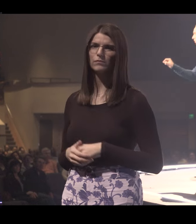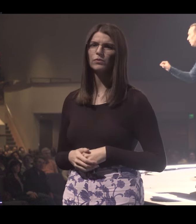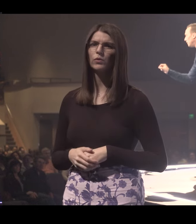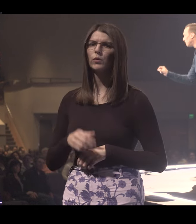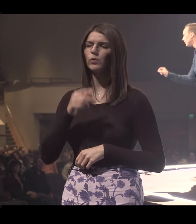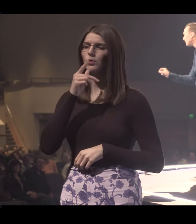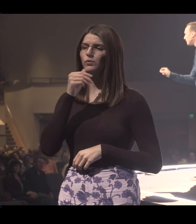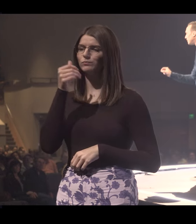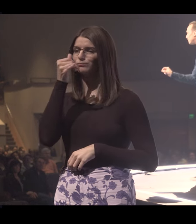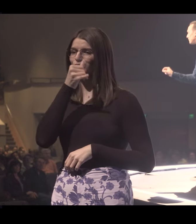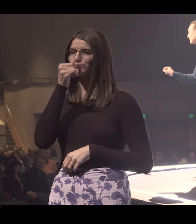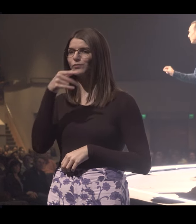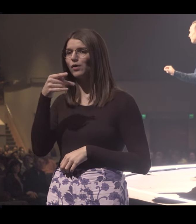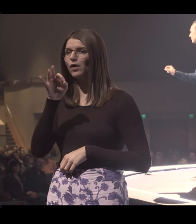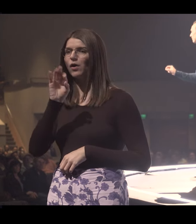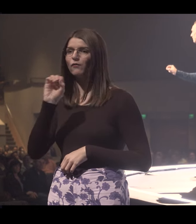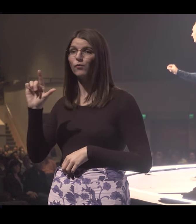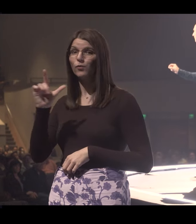means, who's a fool?